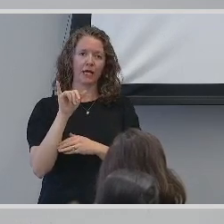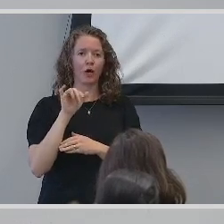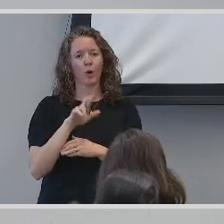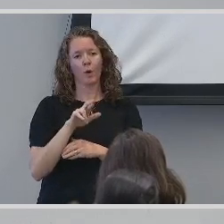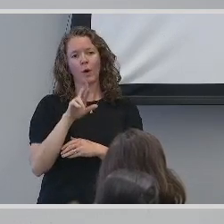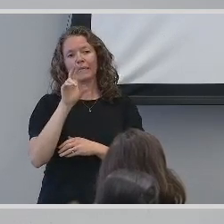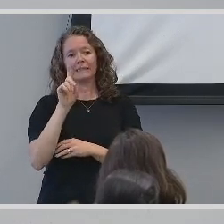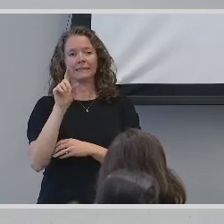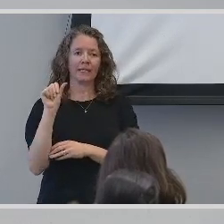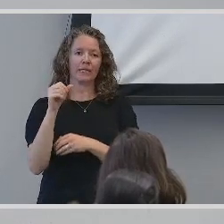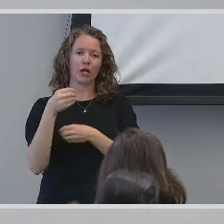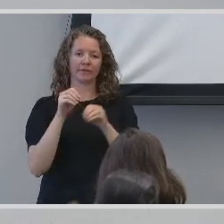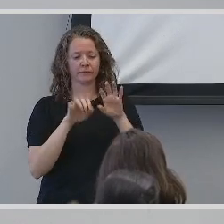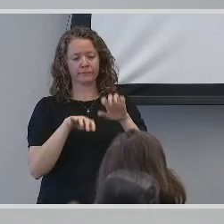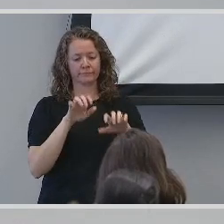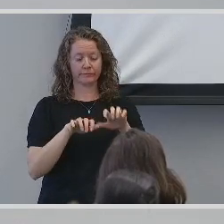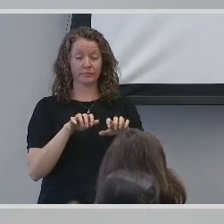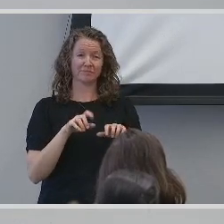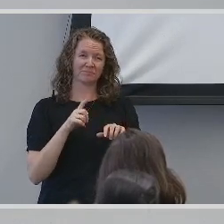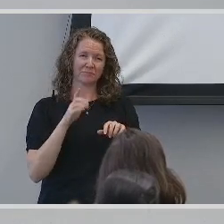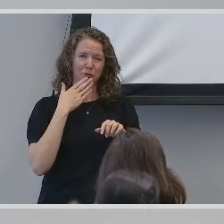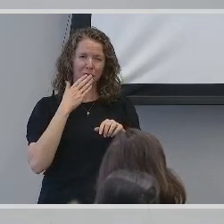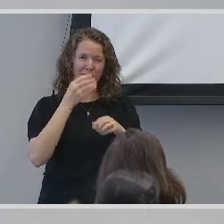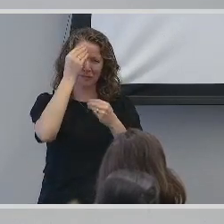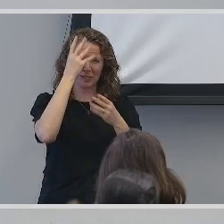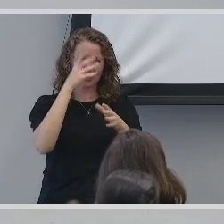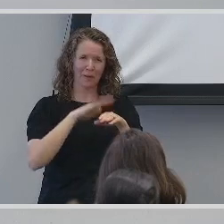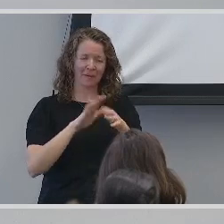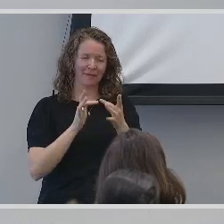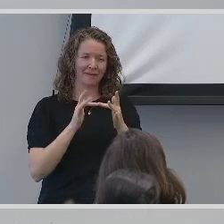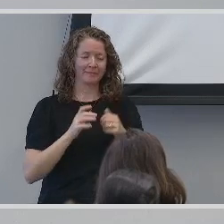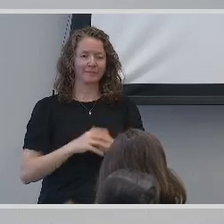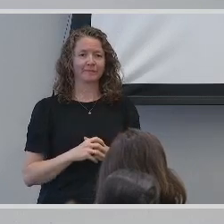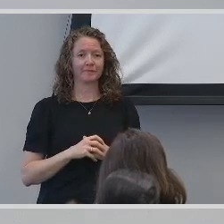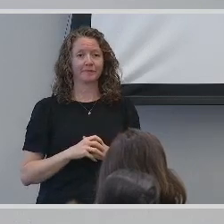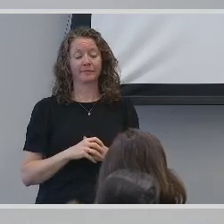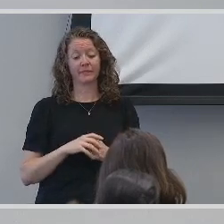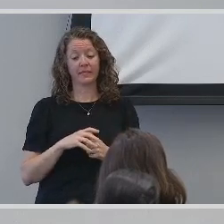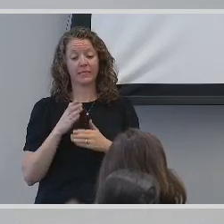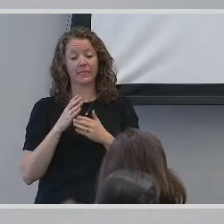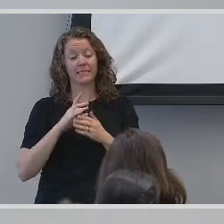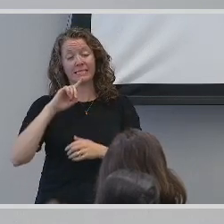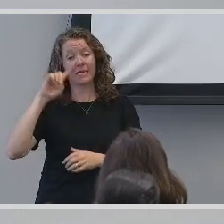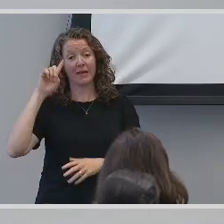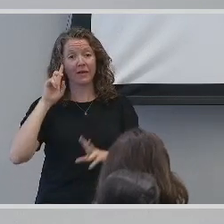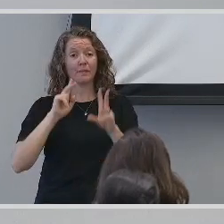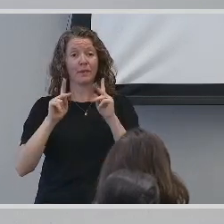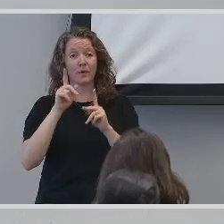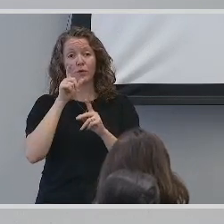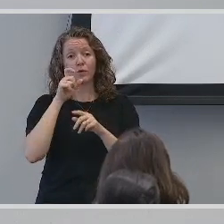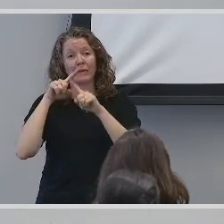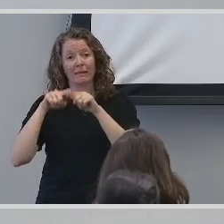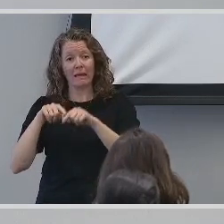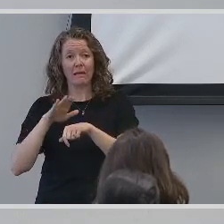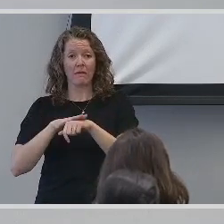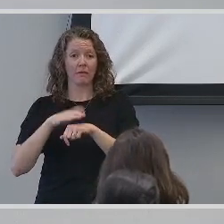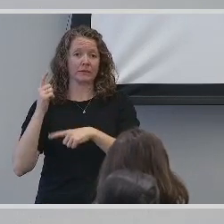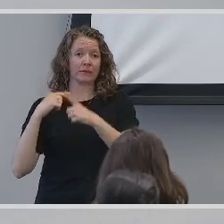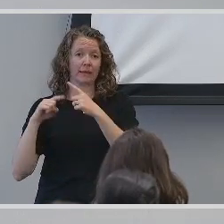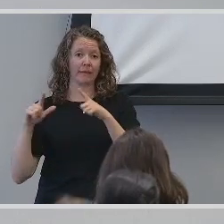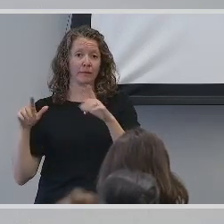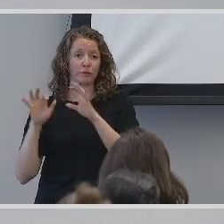For deaf individuals that do know sign language and prefer it as an accommodation, sign language interpreters are a center for effective